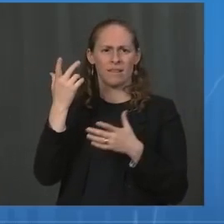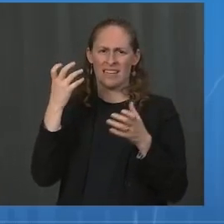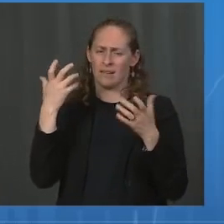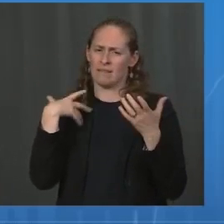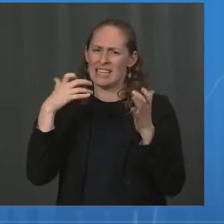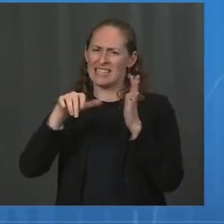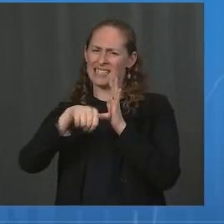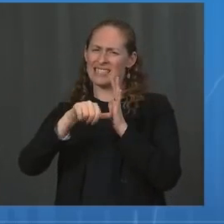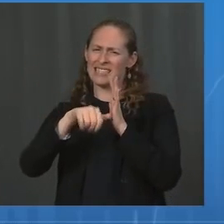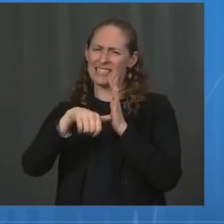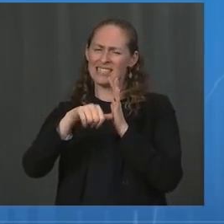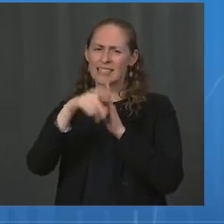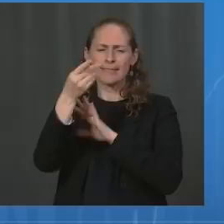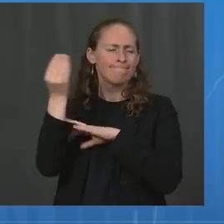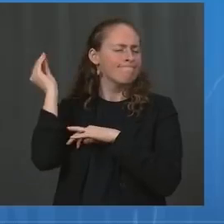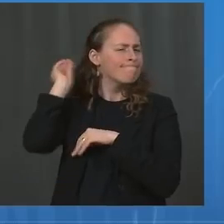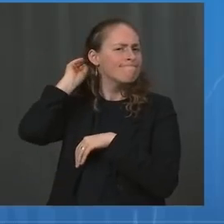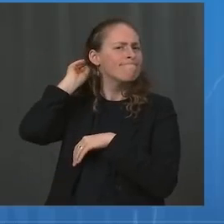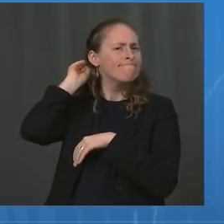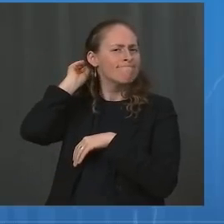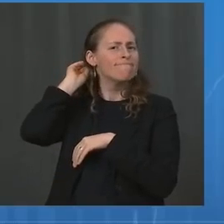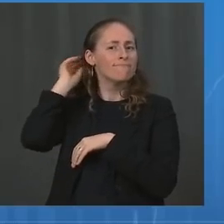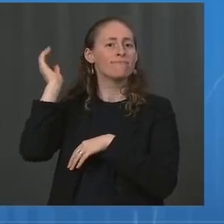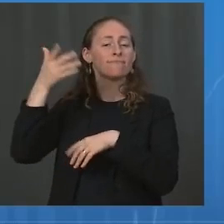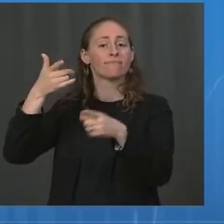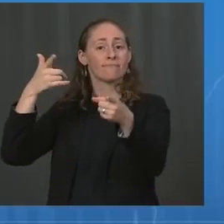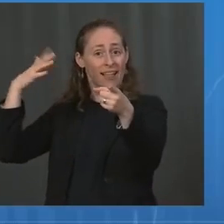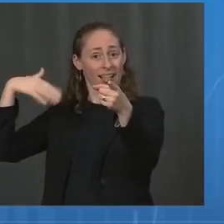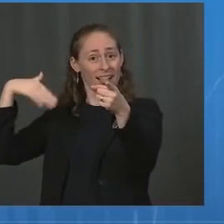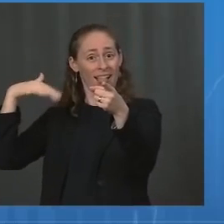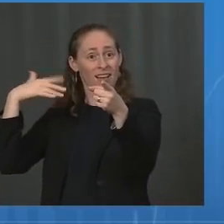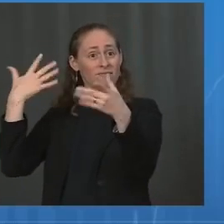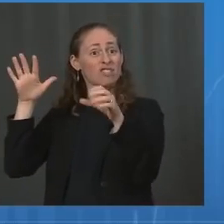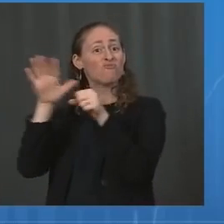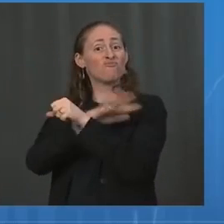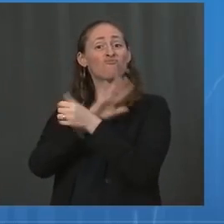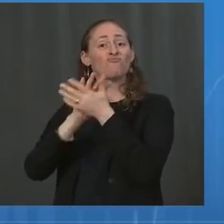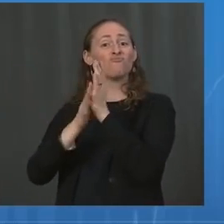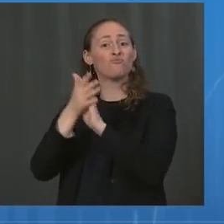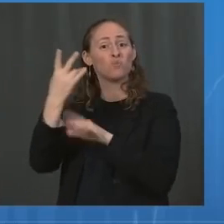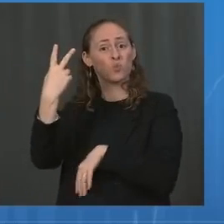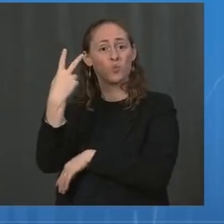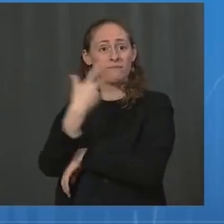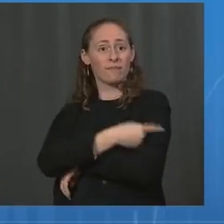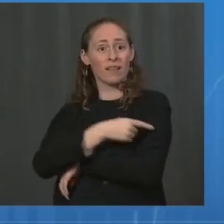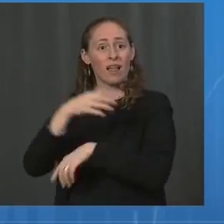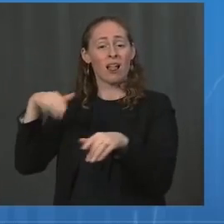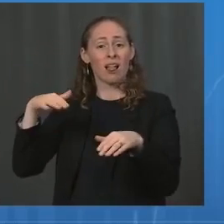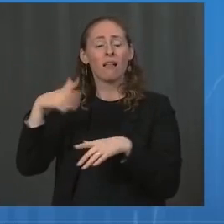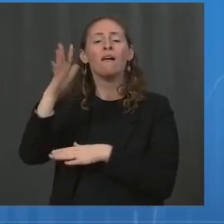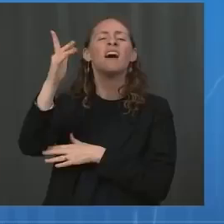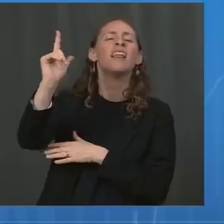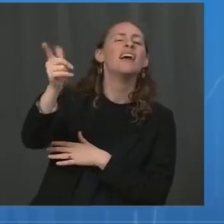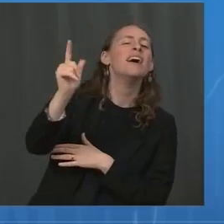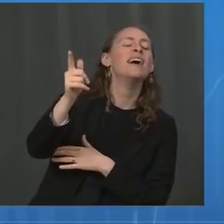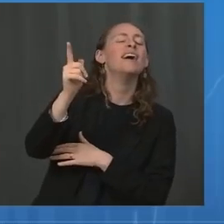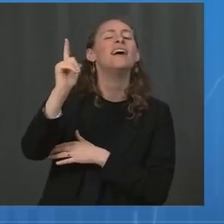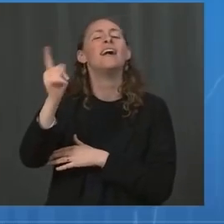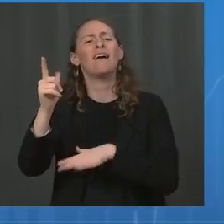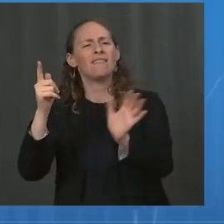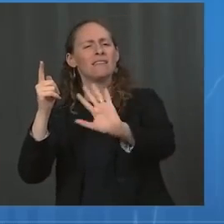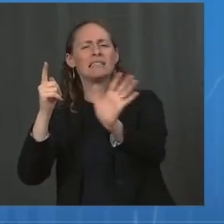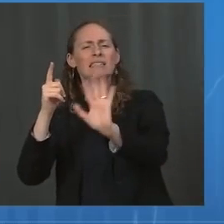So please, if you are not fully vaccinated, don't put it off any longer. Visit vaccines